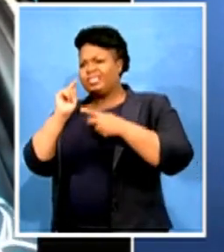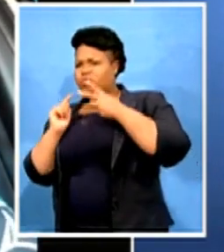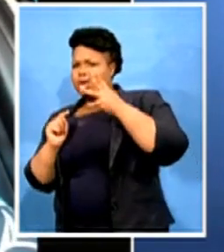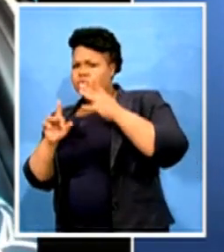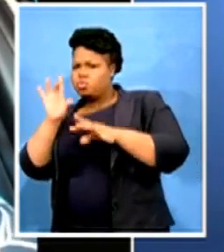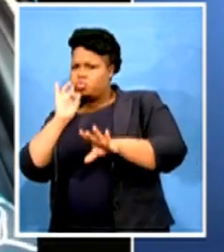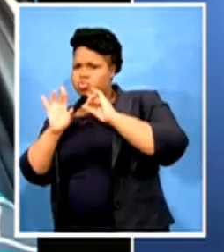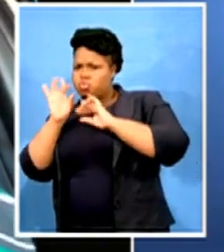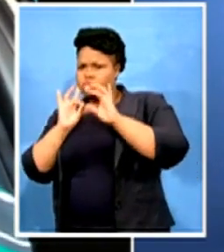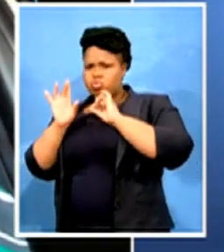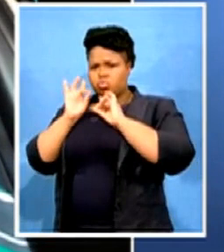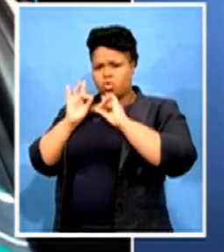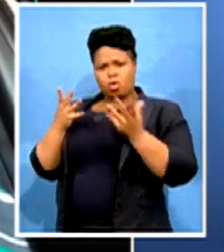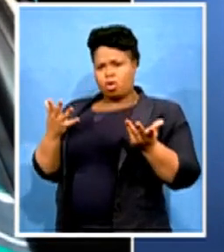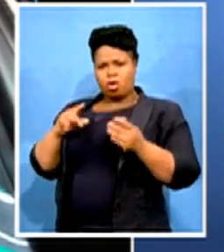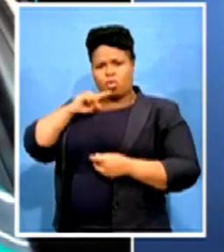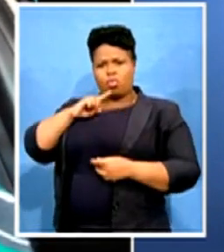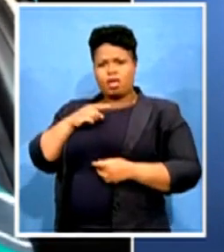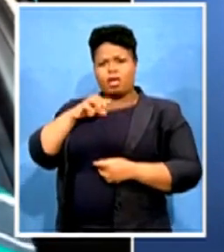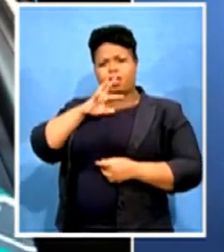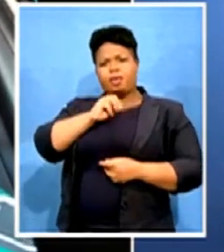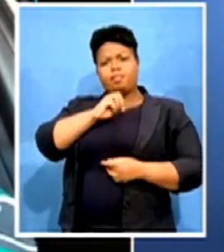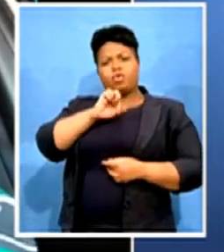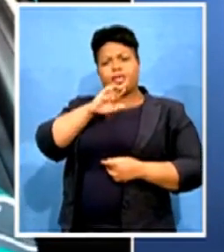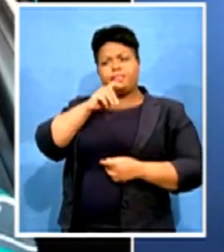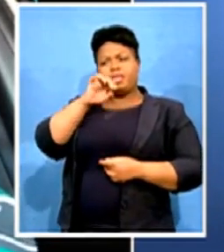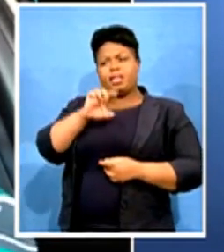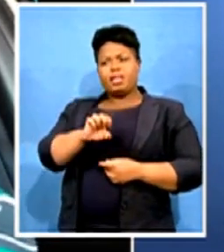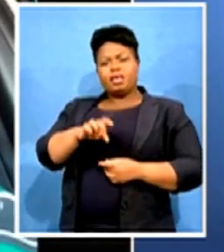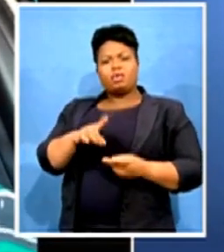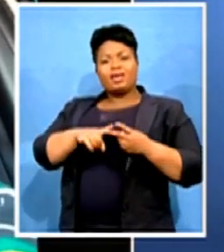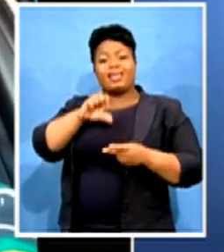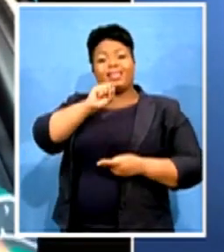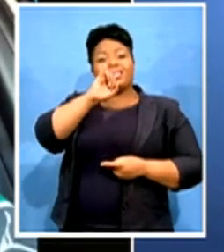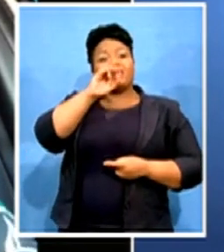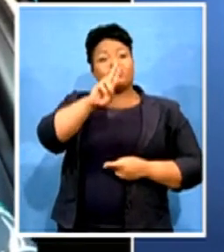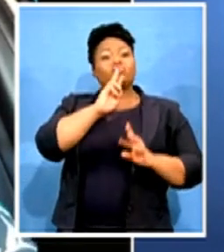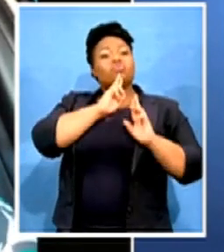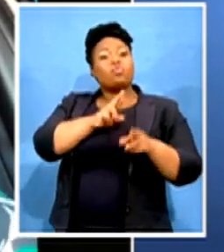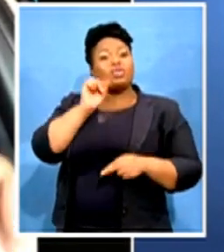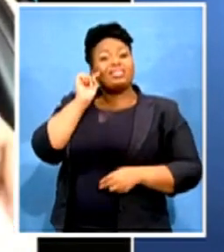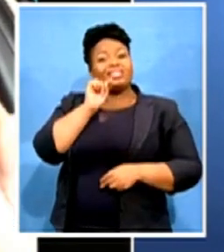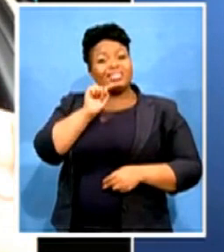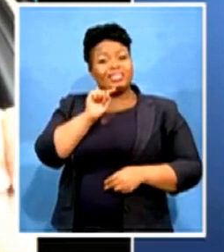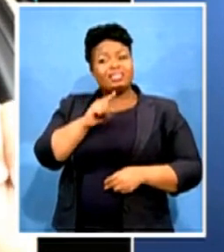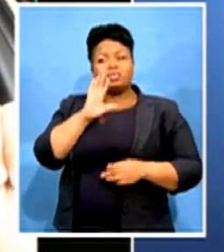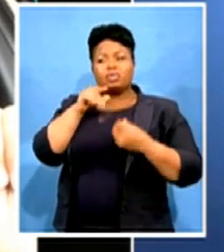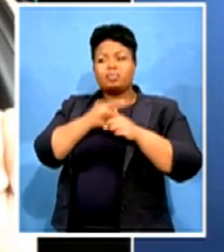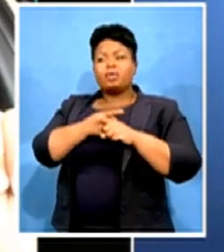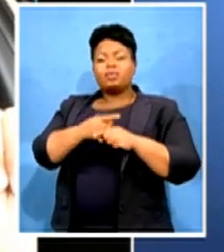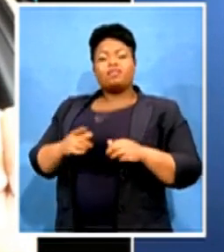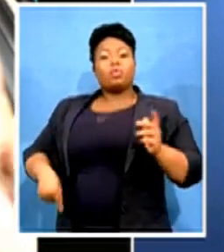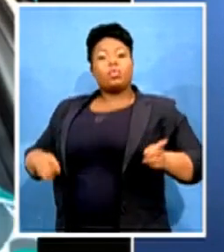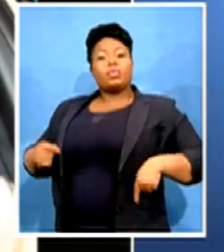Moritile municipality where there is an SIU report that talks to the expenditures, that talks to the,